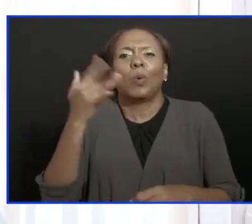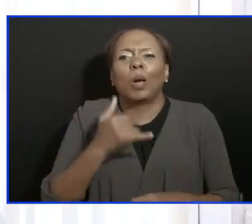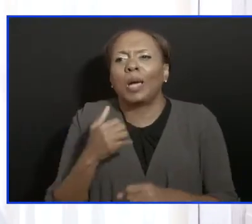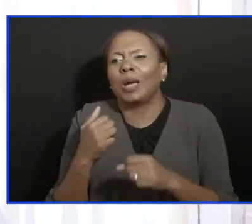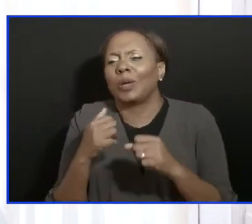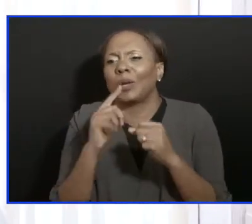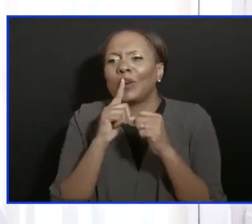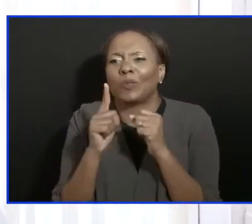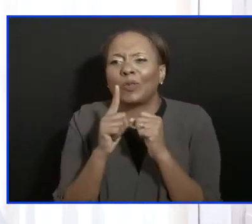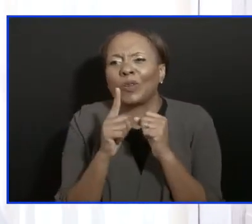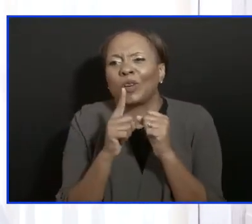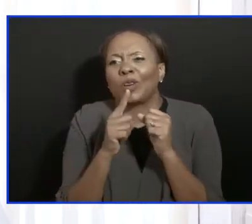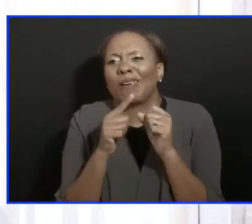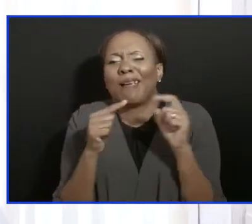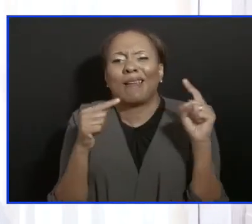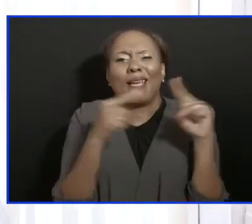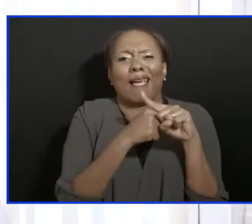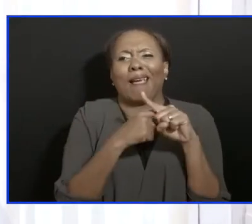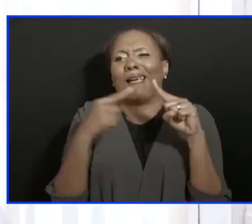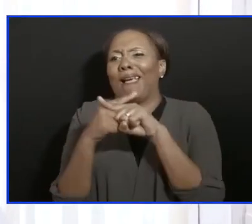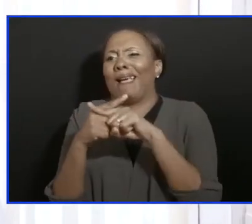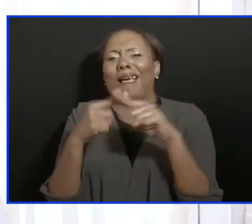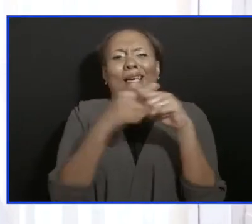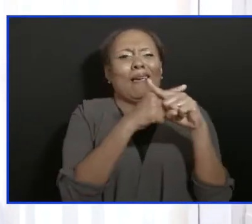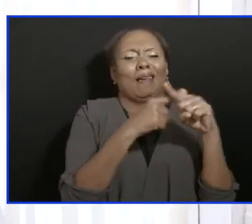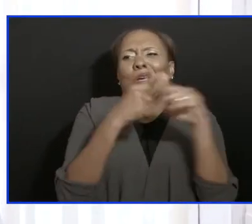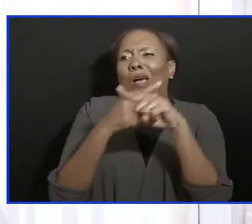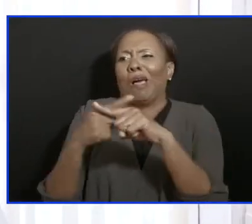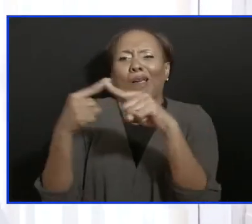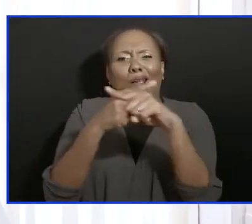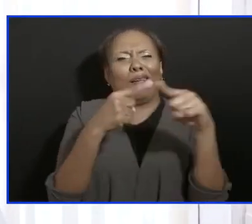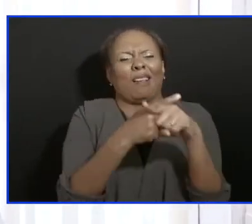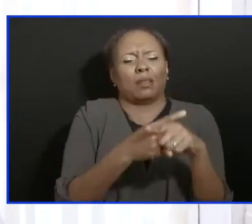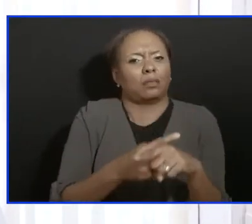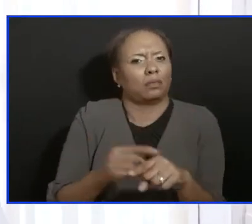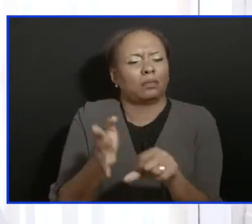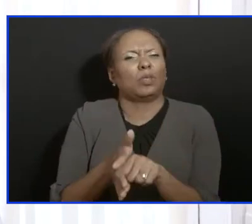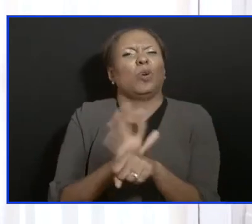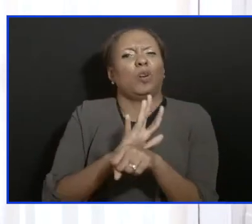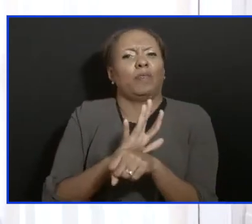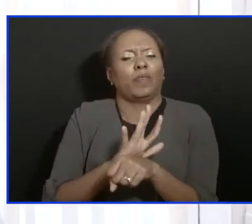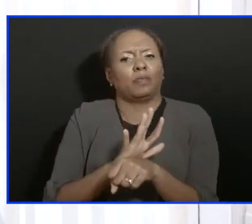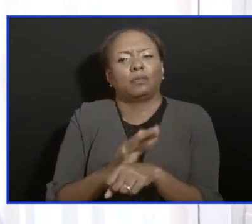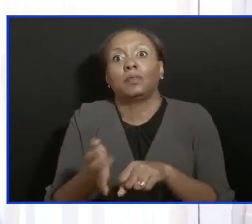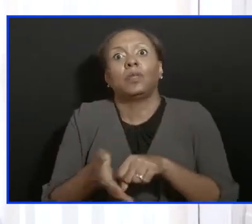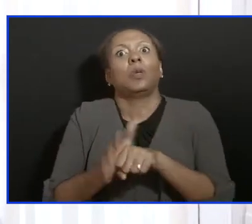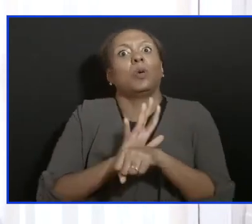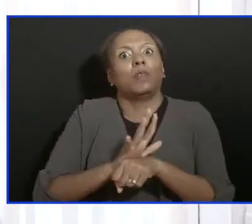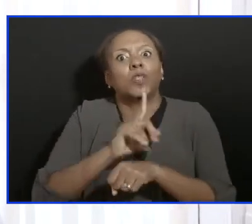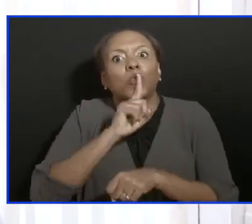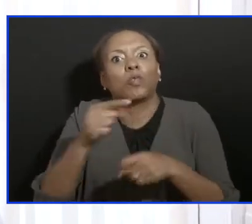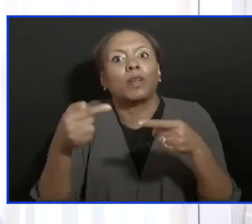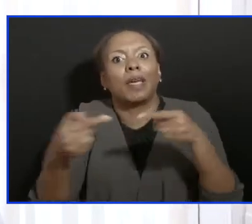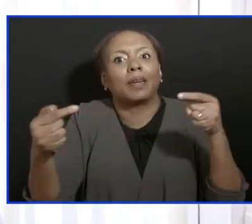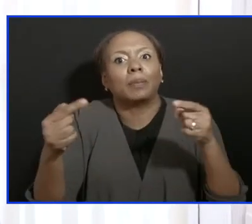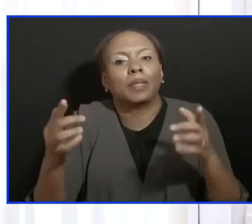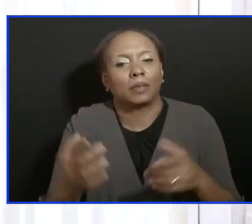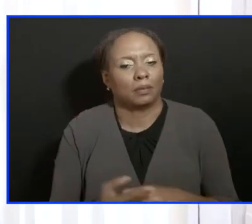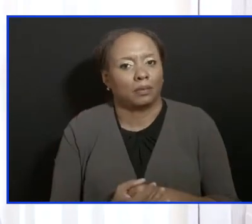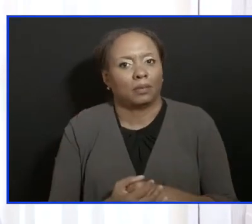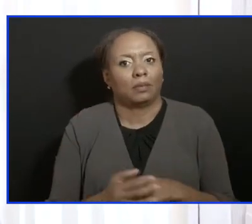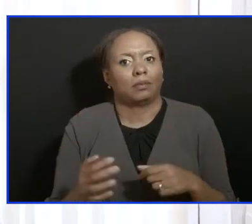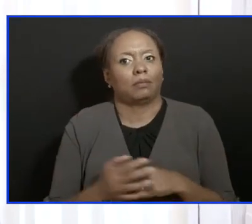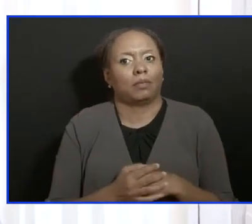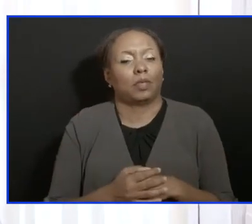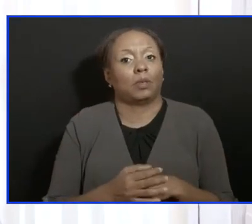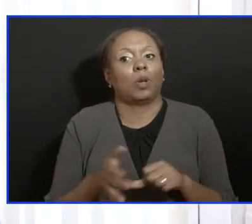rather than understanding the common enemy that we have in COVID, or the common enemy that we have in climate, believe you me, we are going to